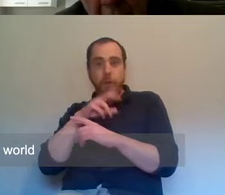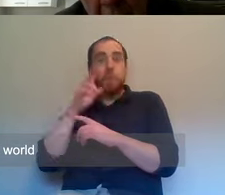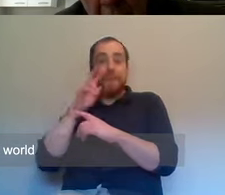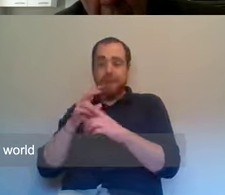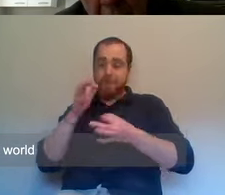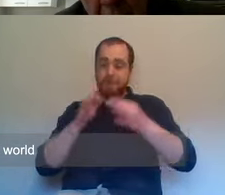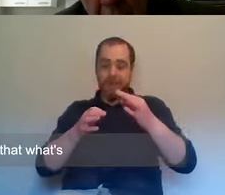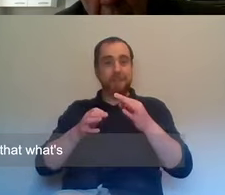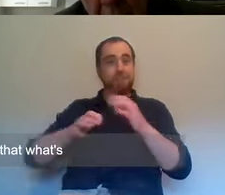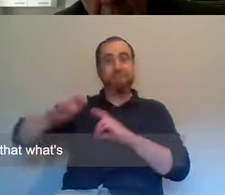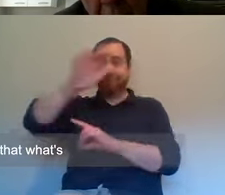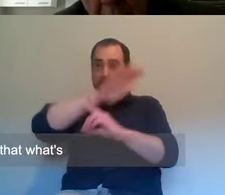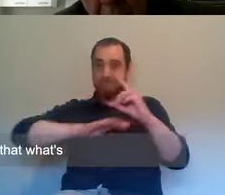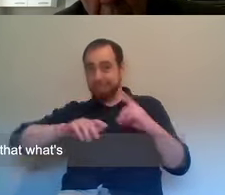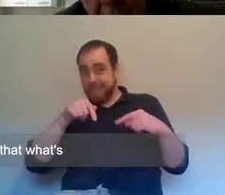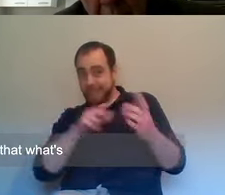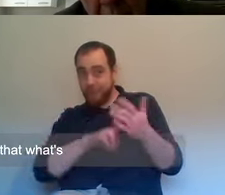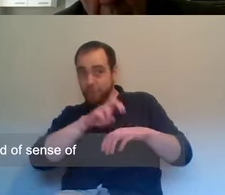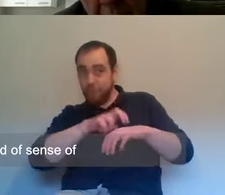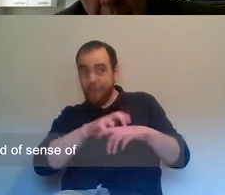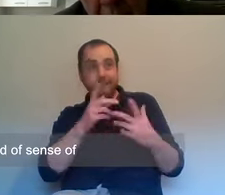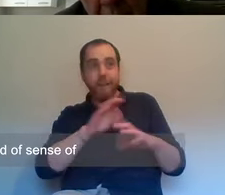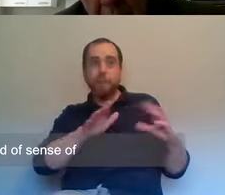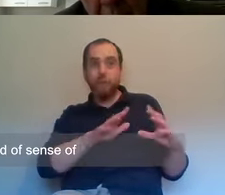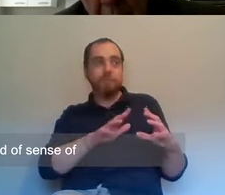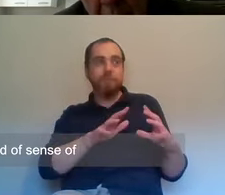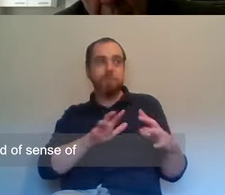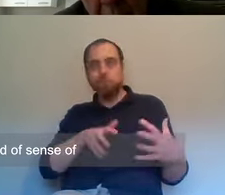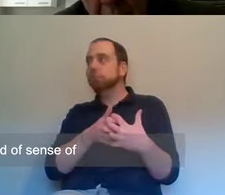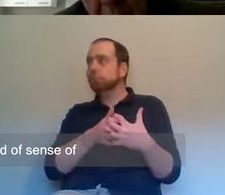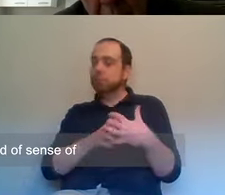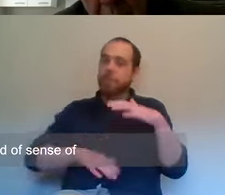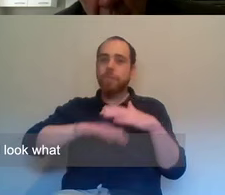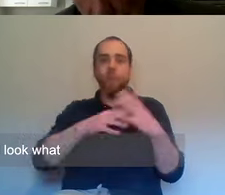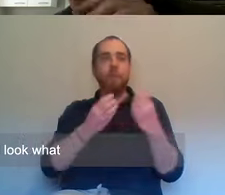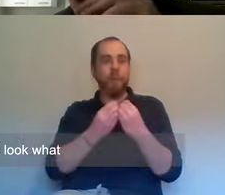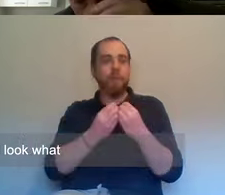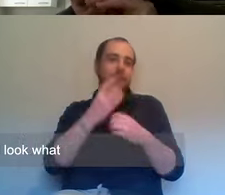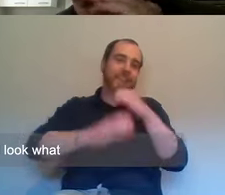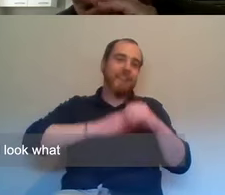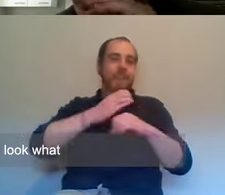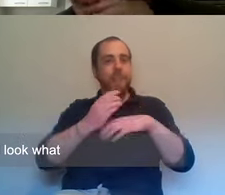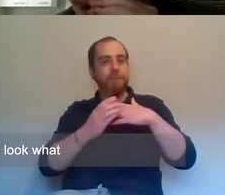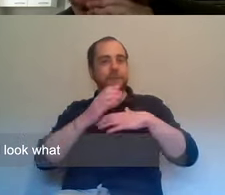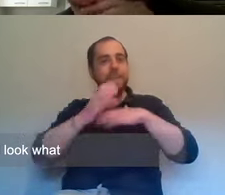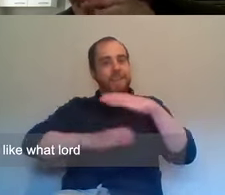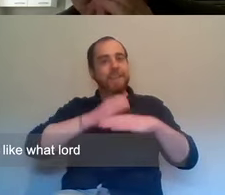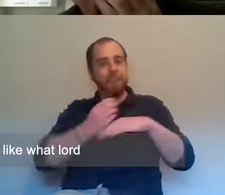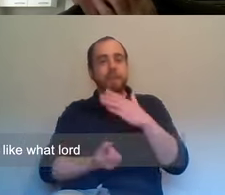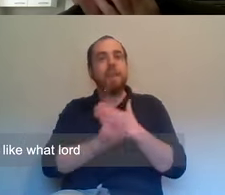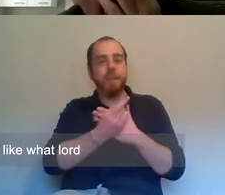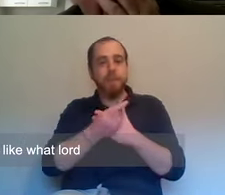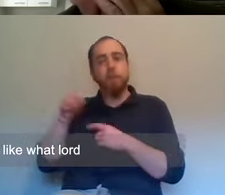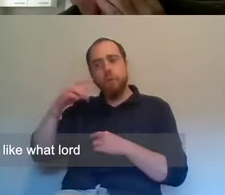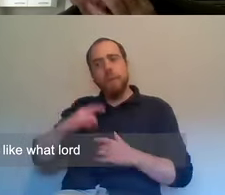So is there, you know, is that what's missing and more of a kind of sense of, of unionists saying, well, look, what happened was wrong. A bit like what